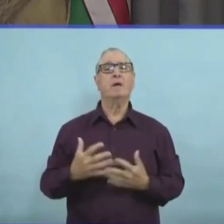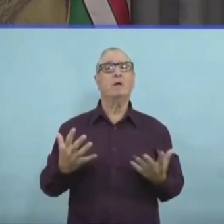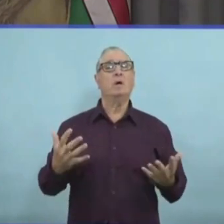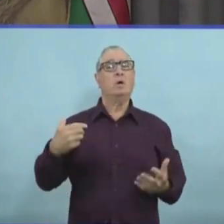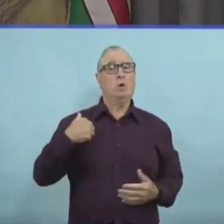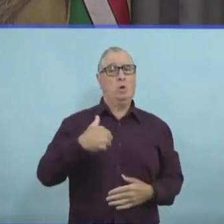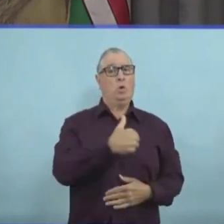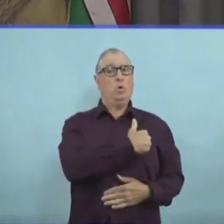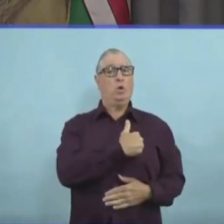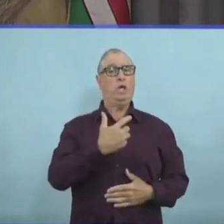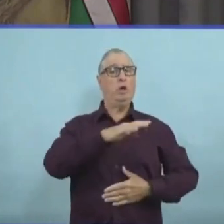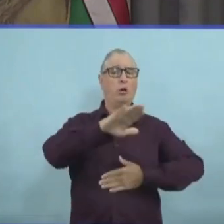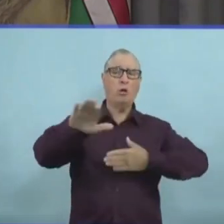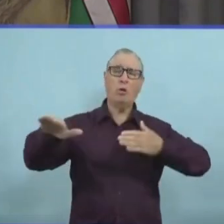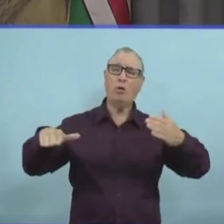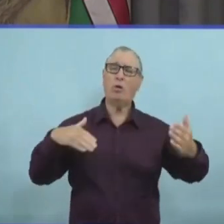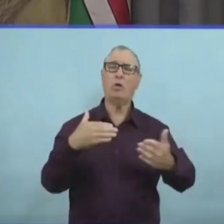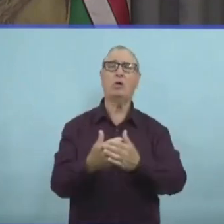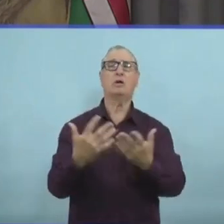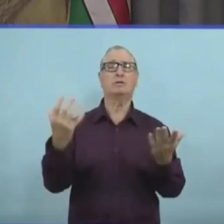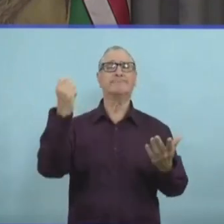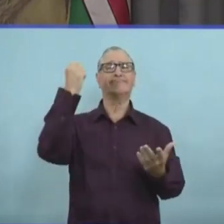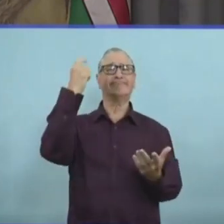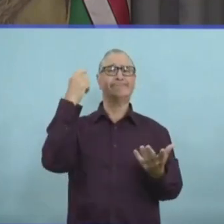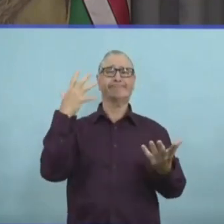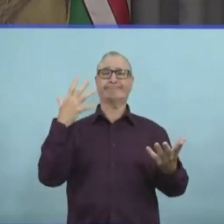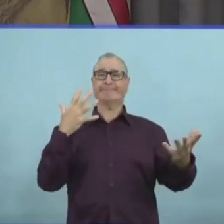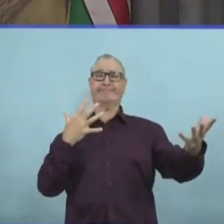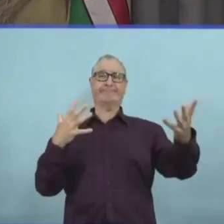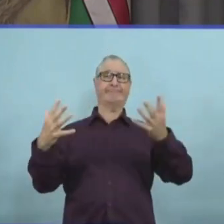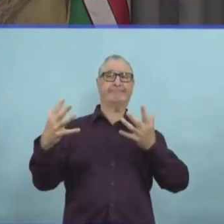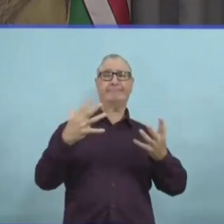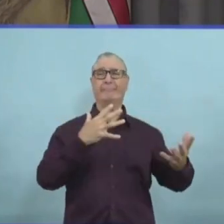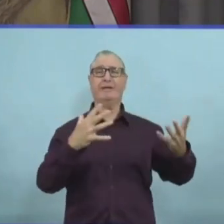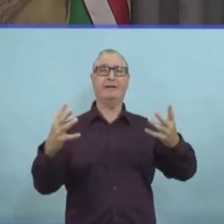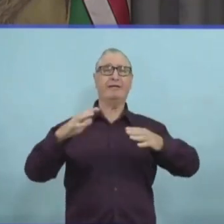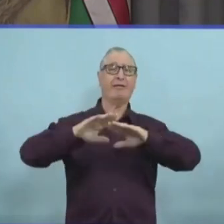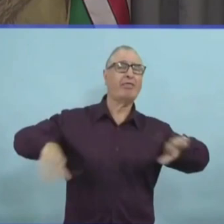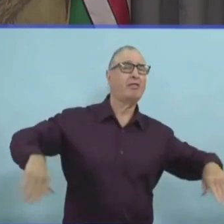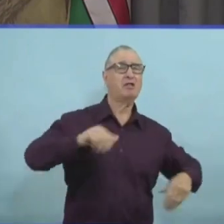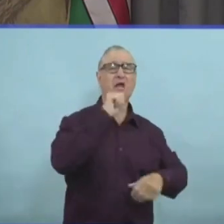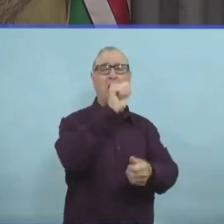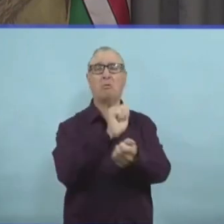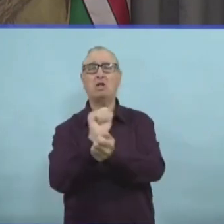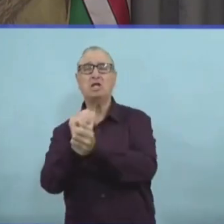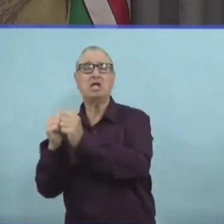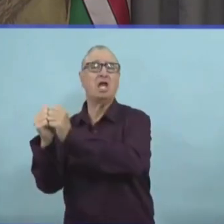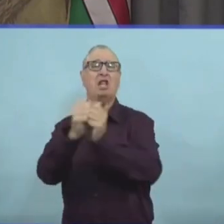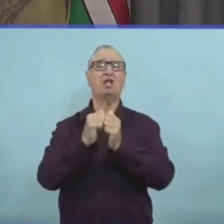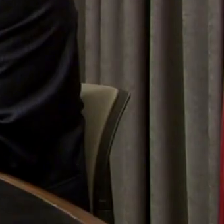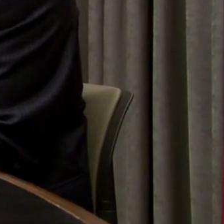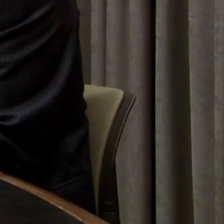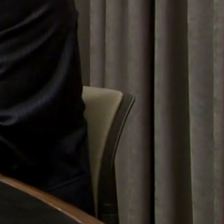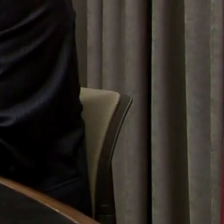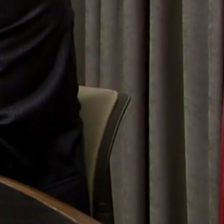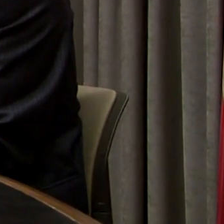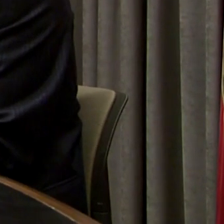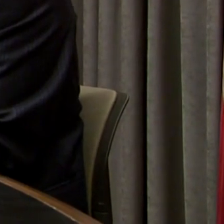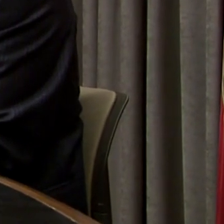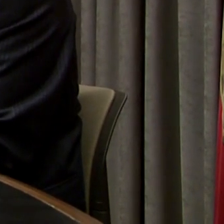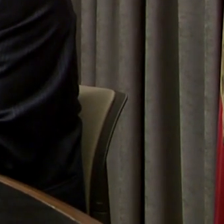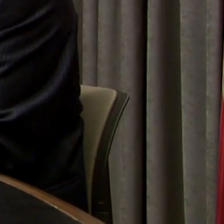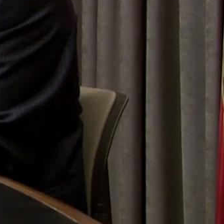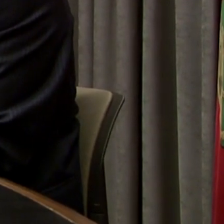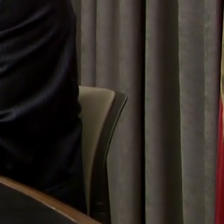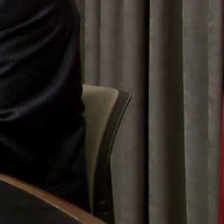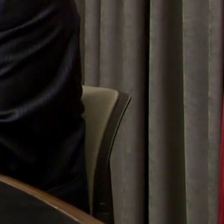statement saying he wishes his words had been said differently so they could be understood better. He said his message was about building up together